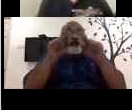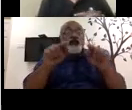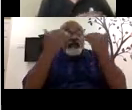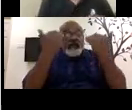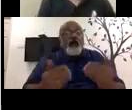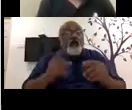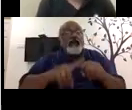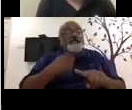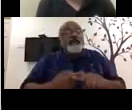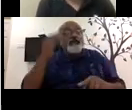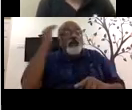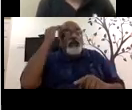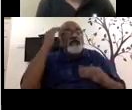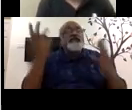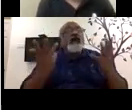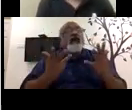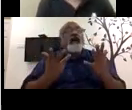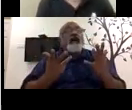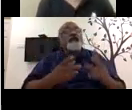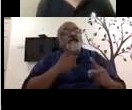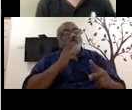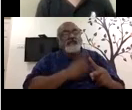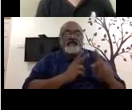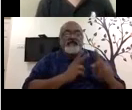um, your, um, um, um, um,